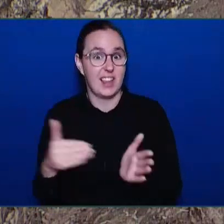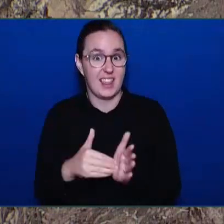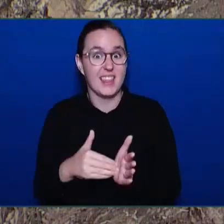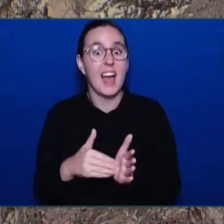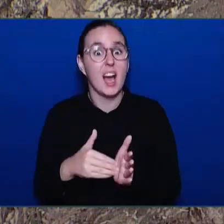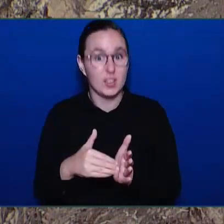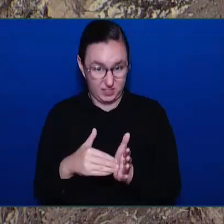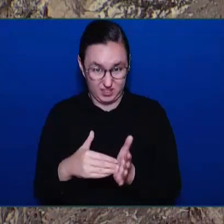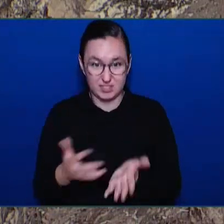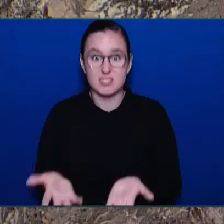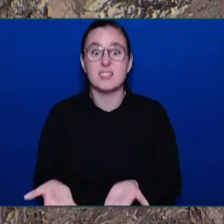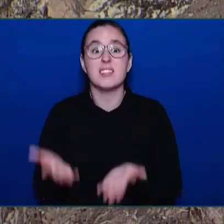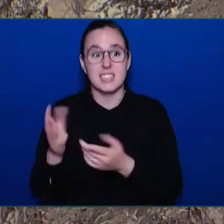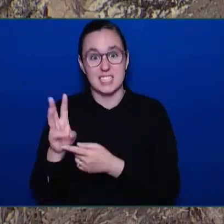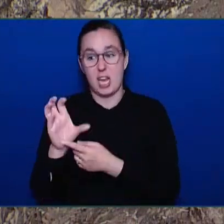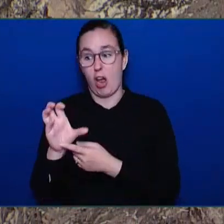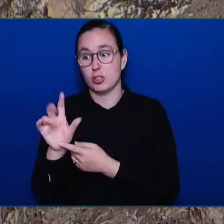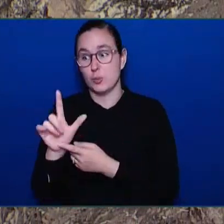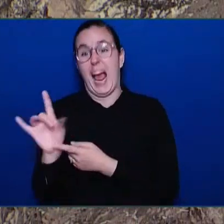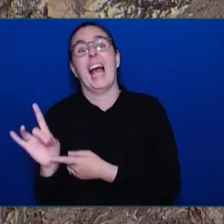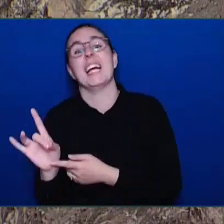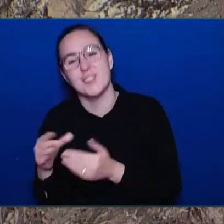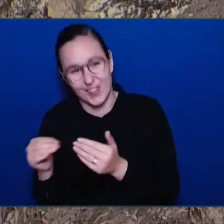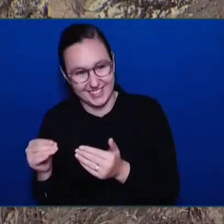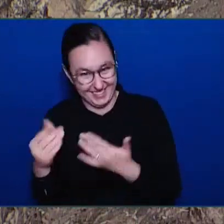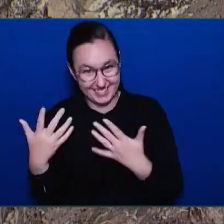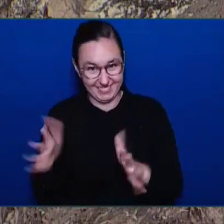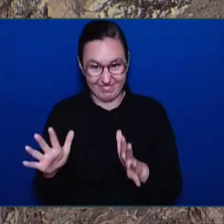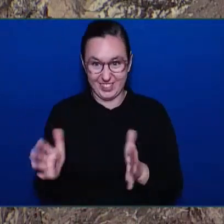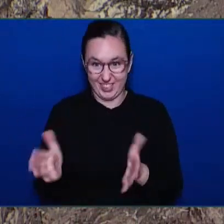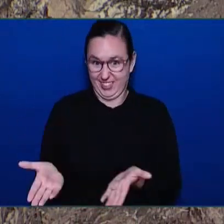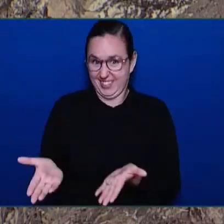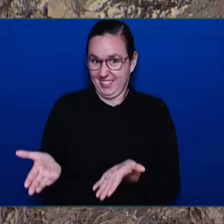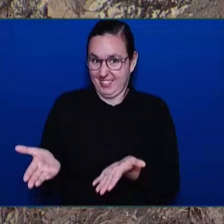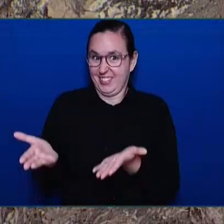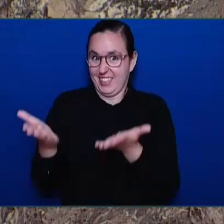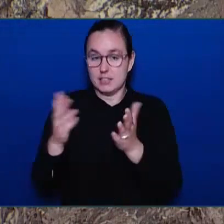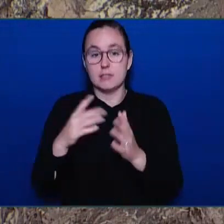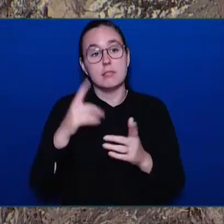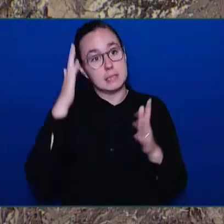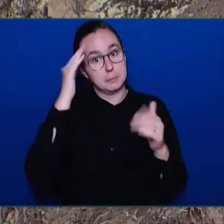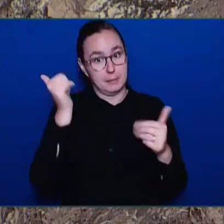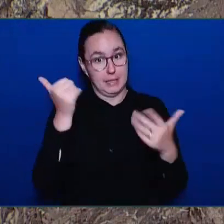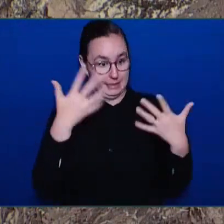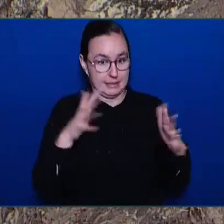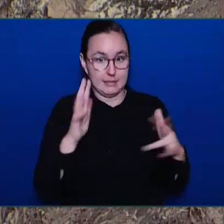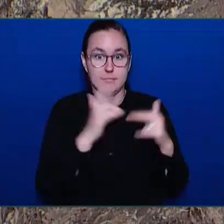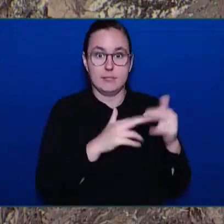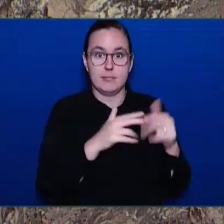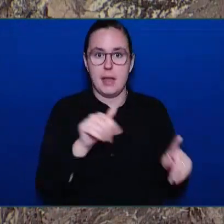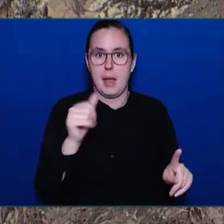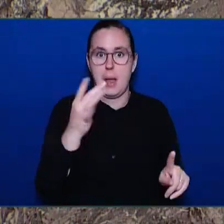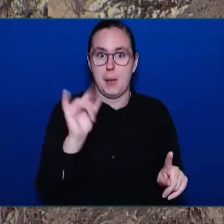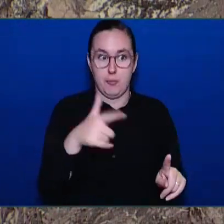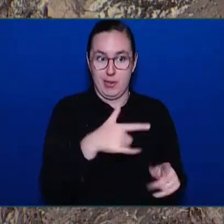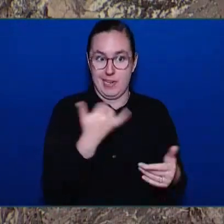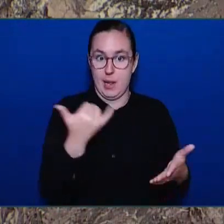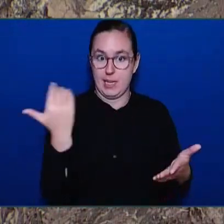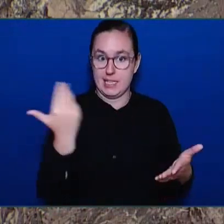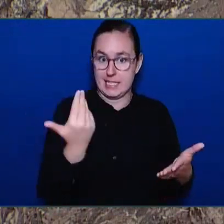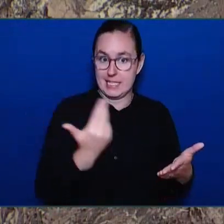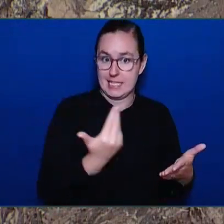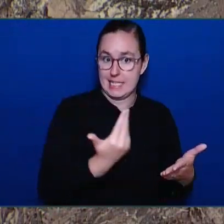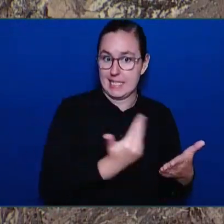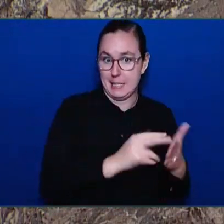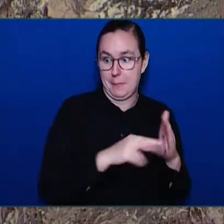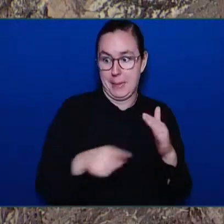to begin this April. This meaningful and important project is getting closer to becoming a reality by the day. I look forward